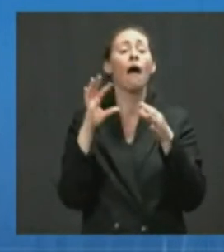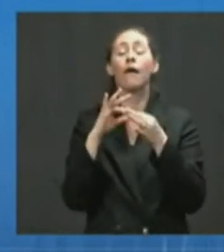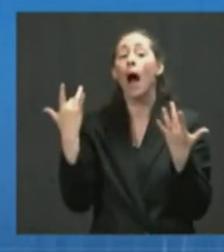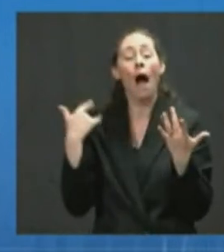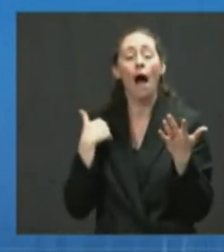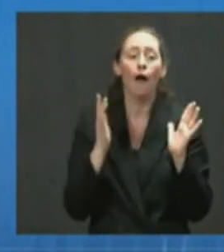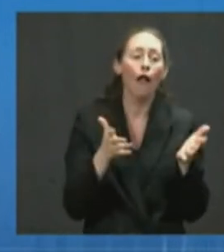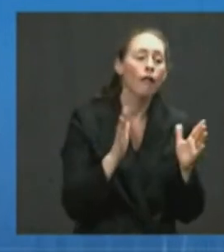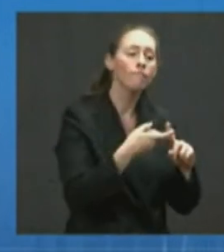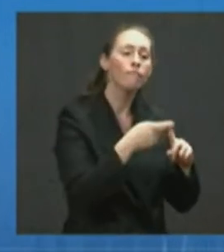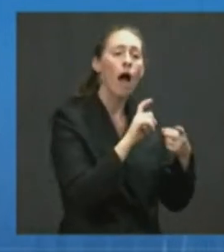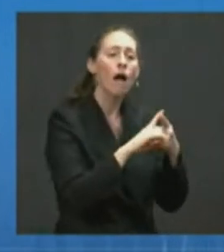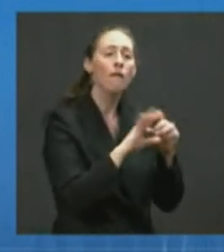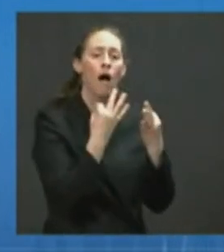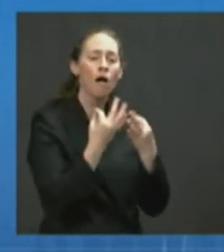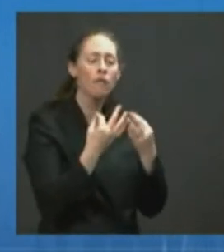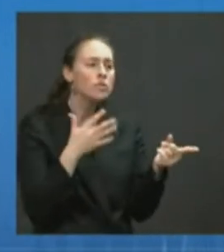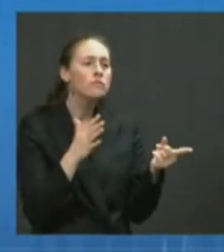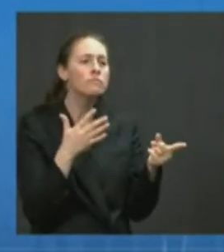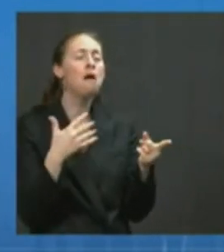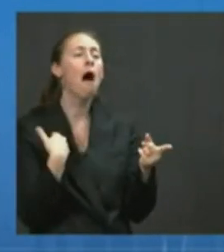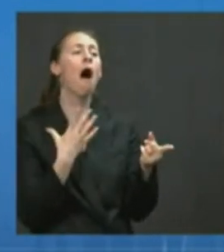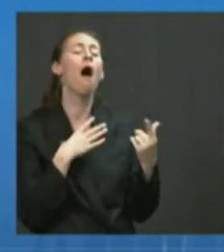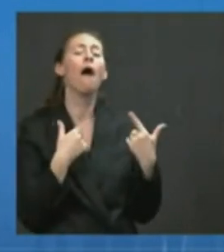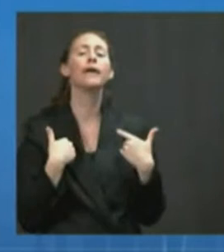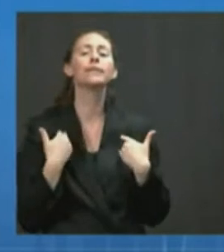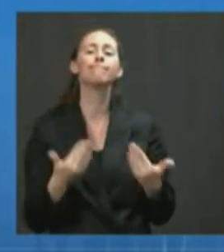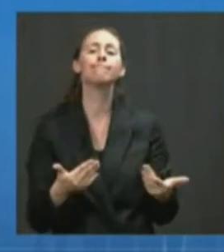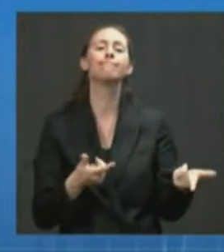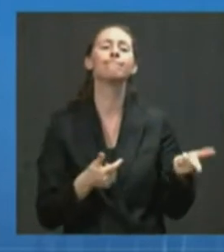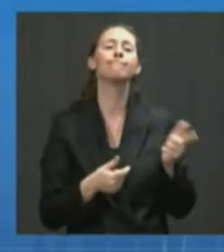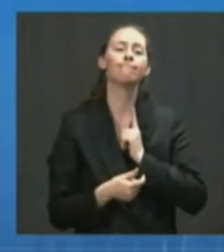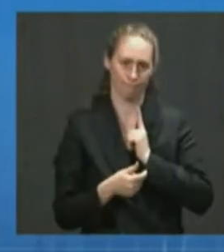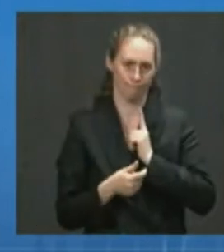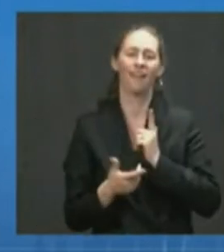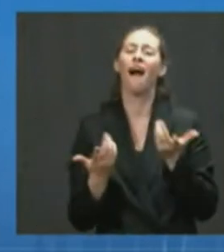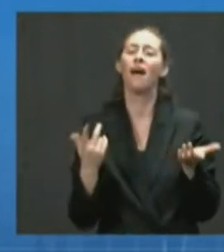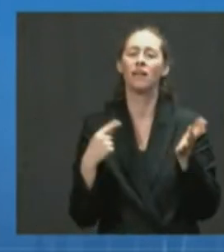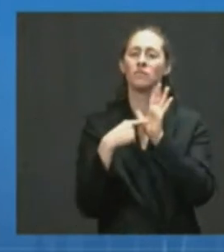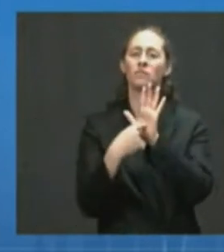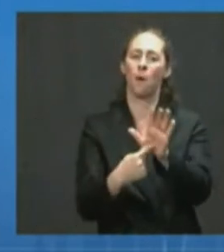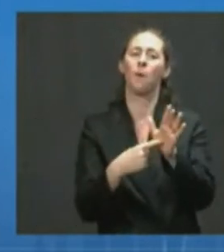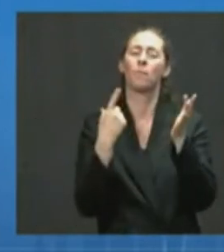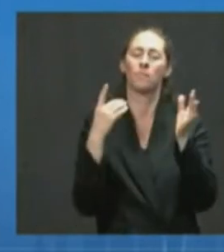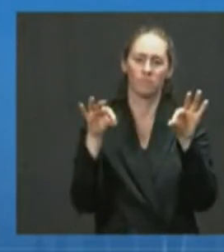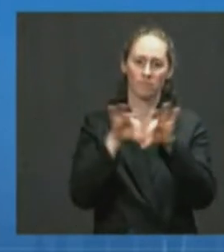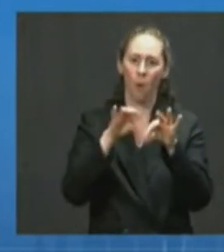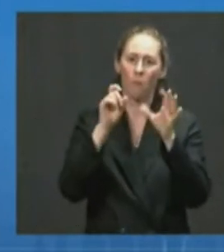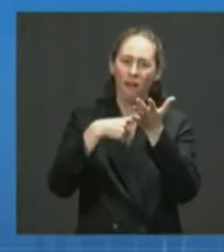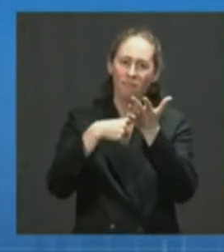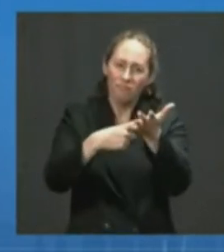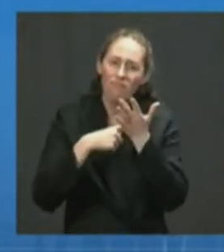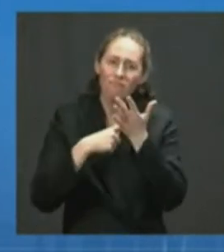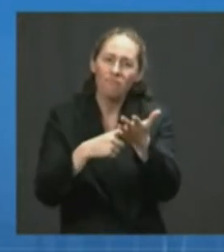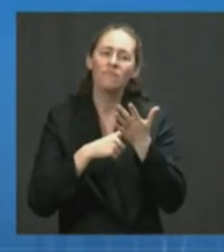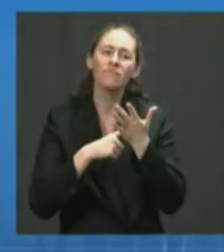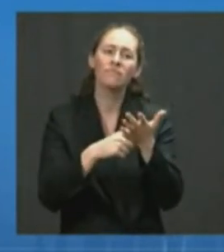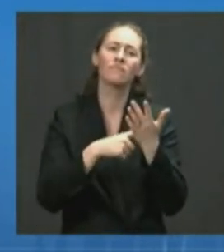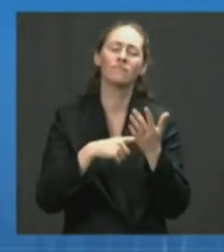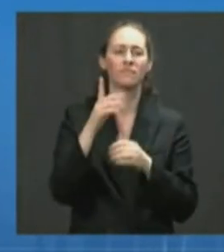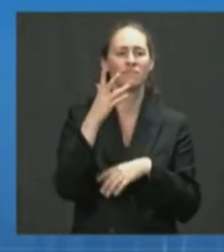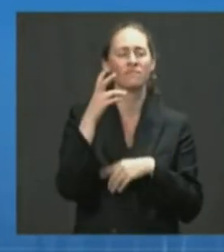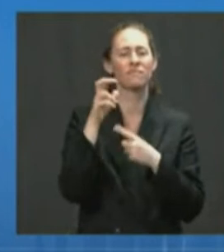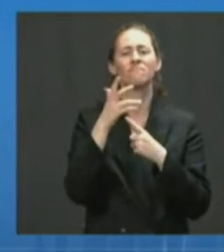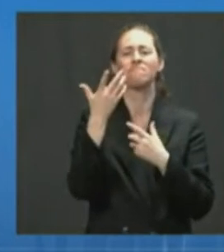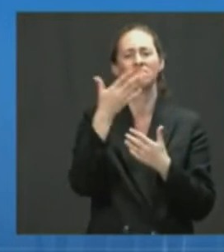had been safely vaccinated. So we need to keep having these conversations, reminding people that vaccination is still the best way to keep